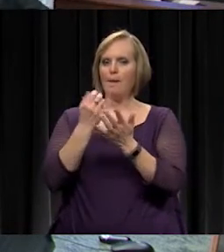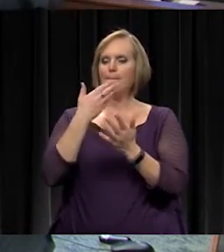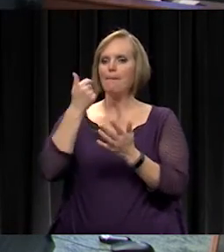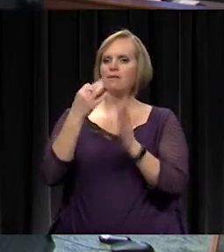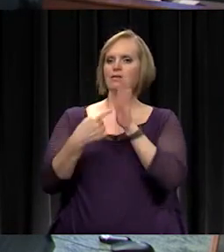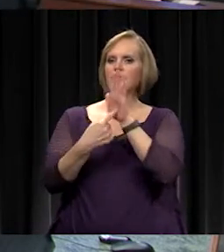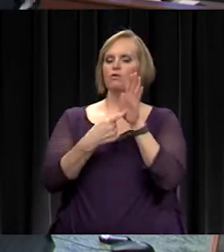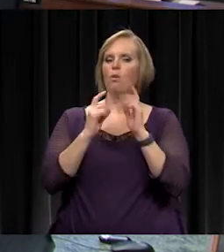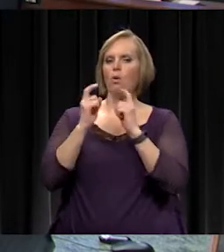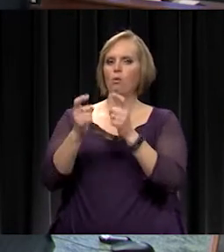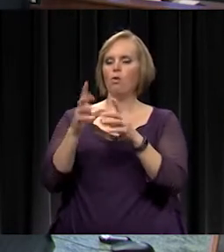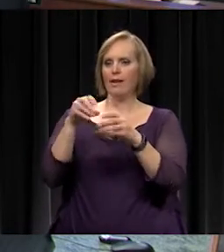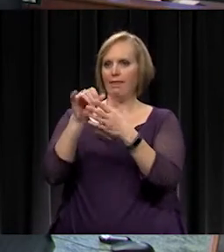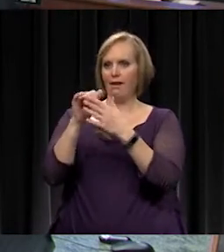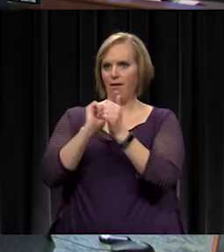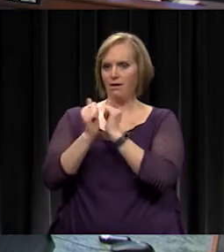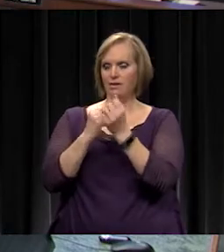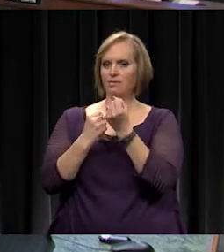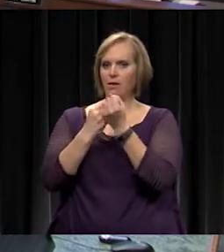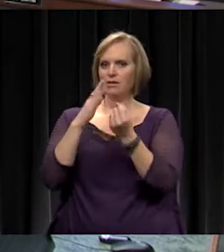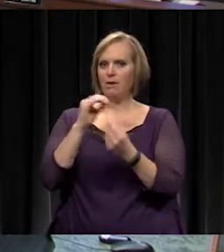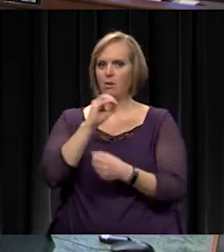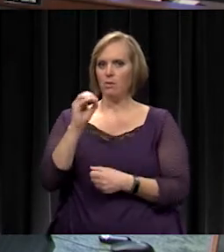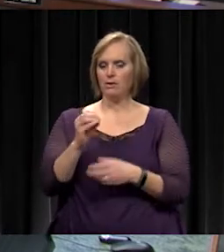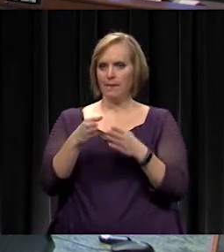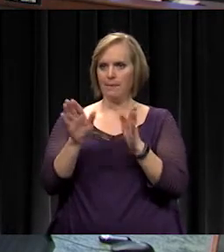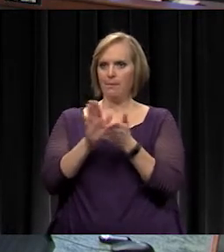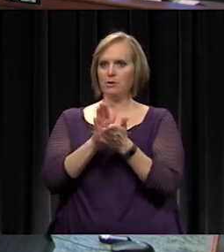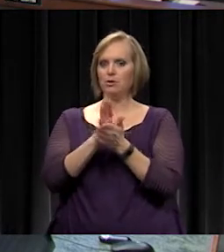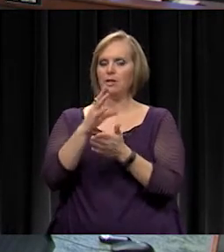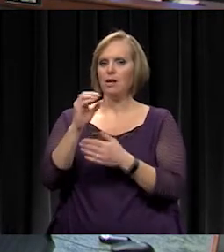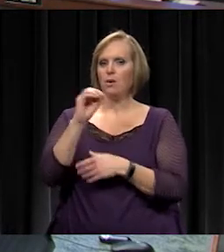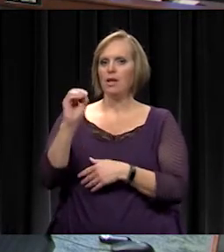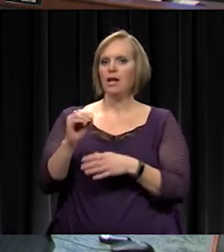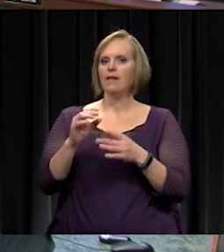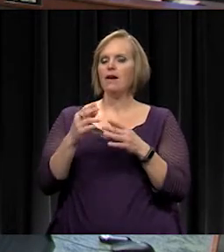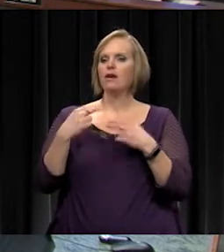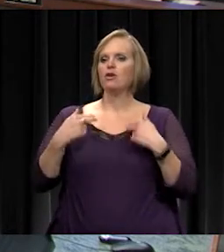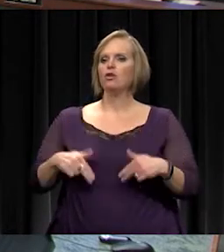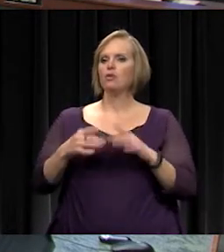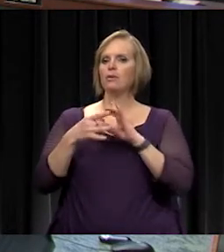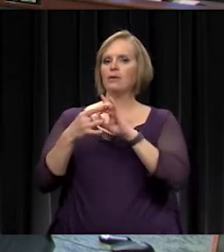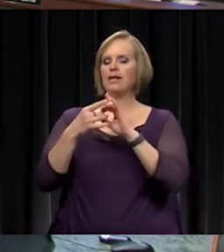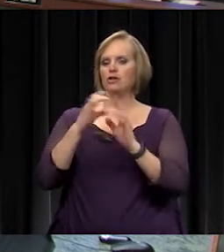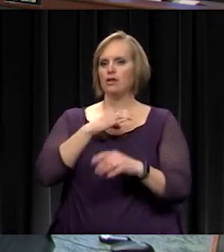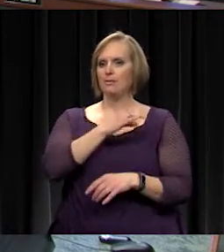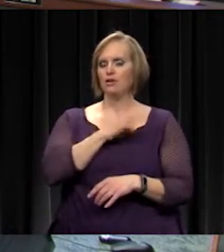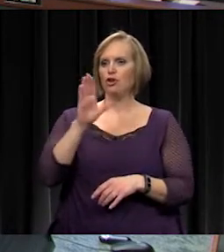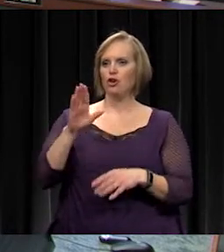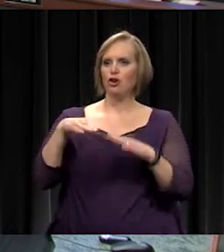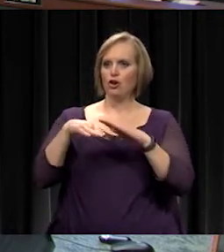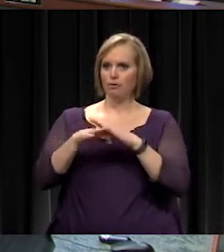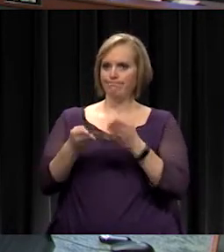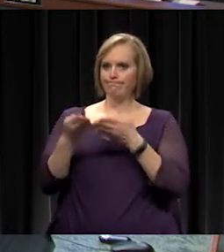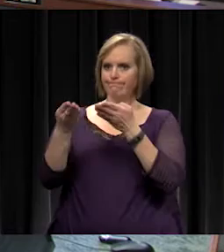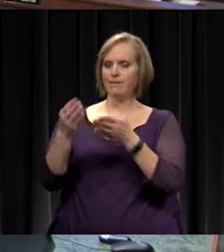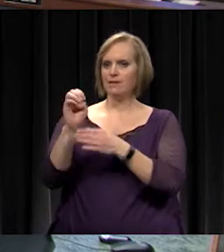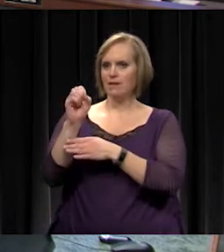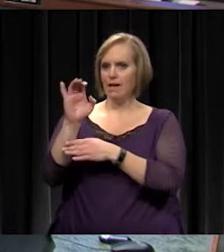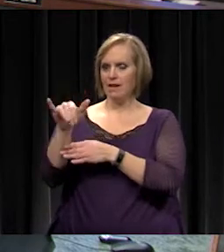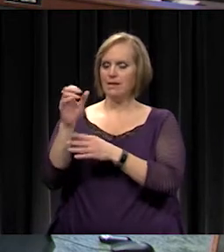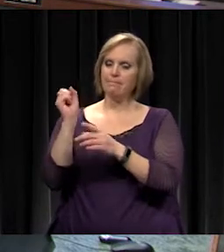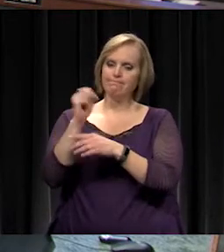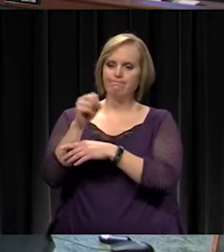Award in the contest, which is sponsored by the Olathe Public Schools and the Olathe Human Relations Commission. Her entry and essay beat out more than 4,000